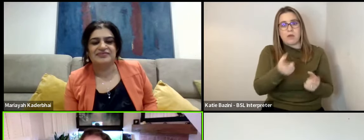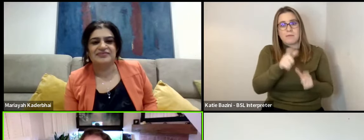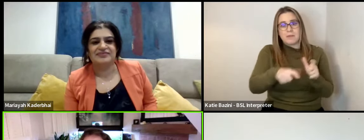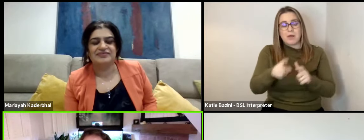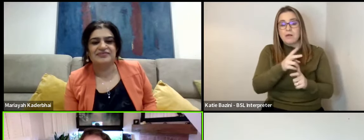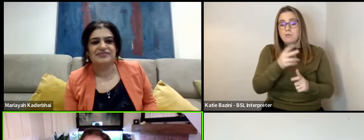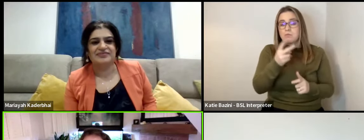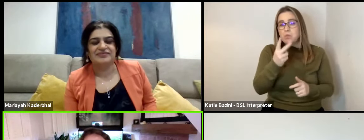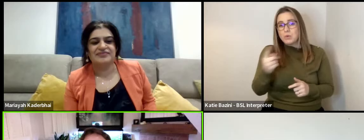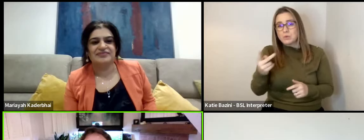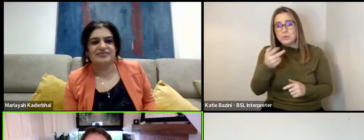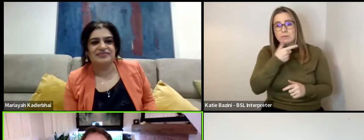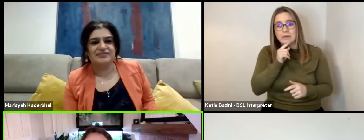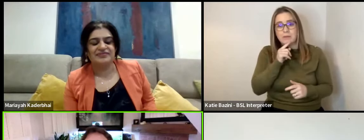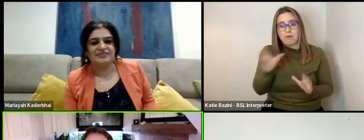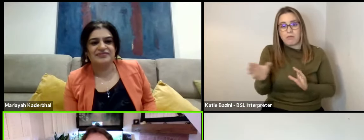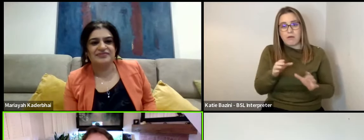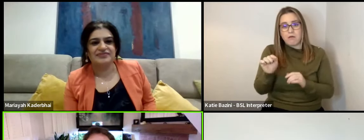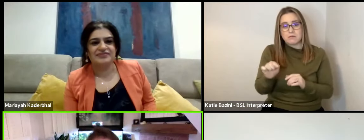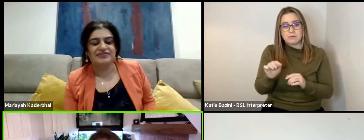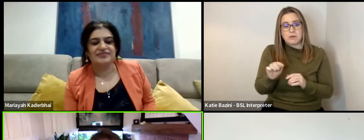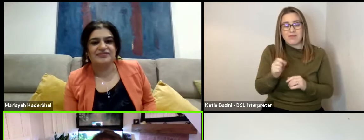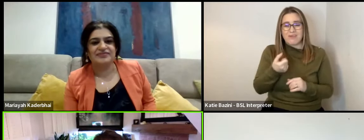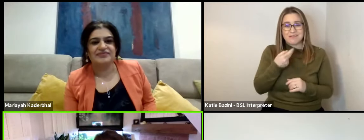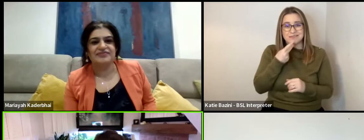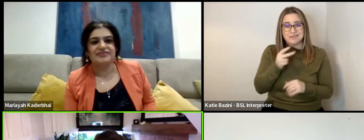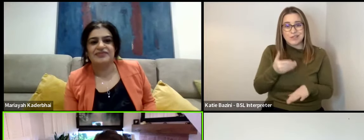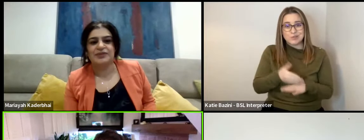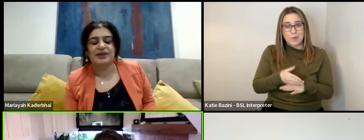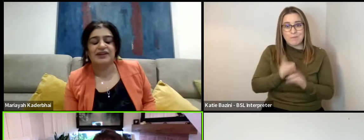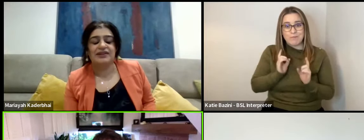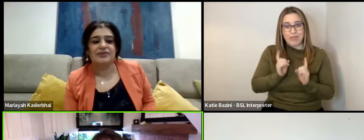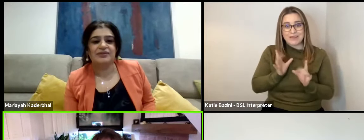two of our cast who, you know, it was only their second job.